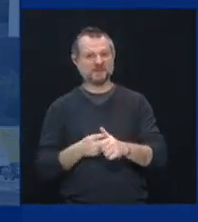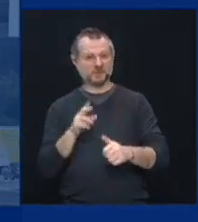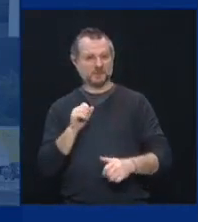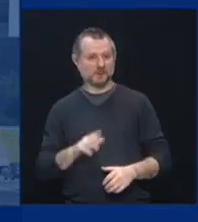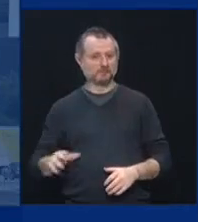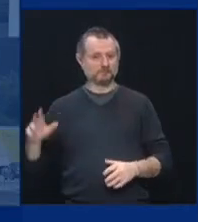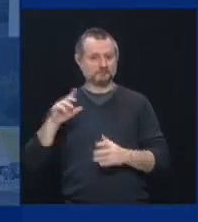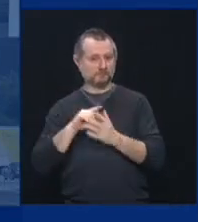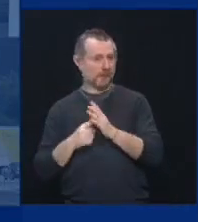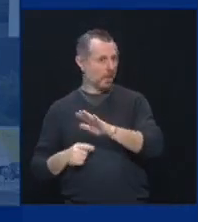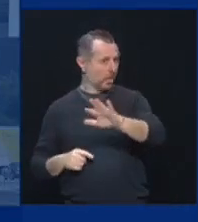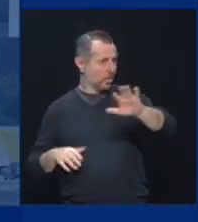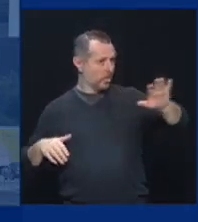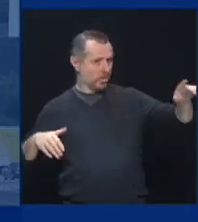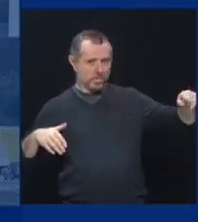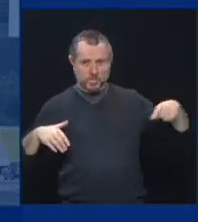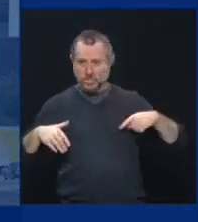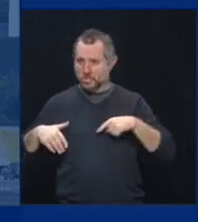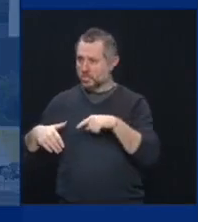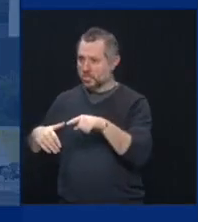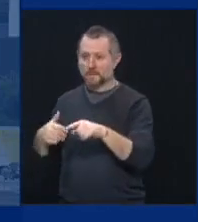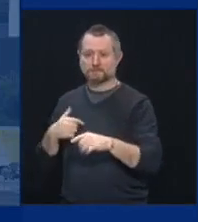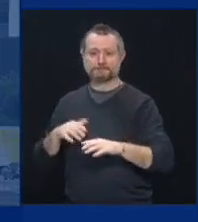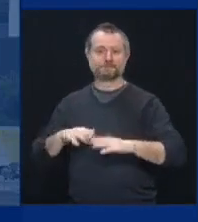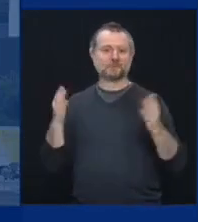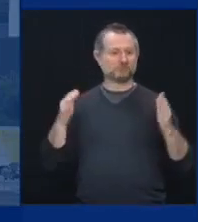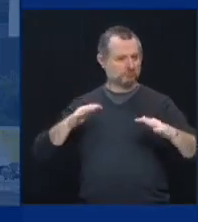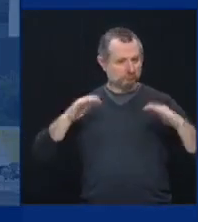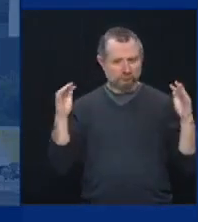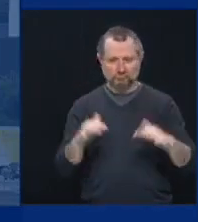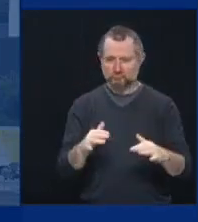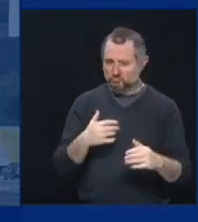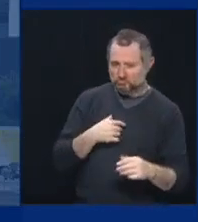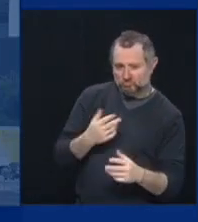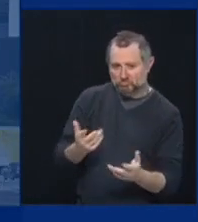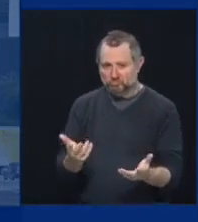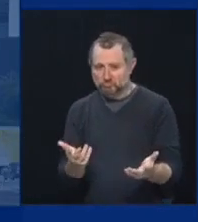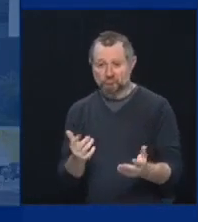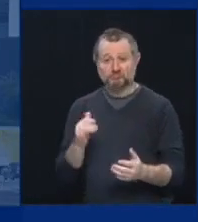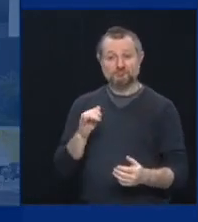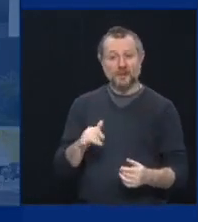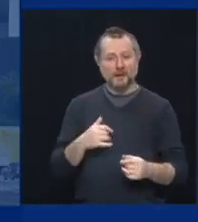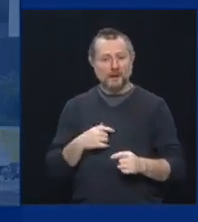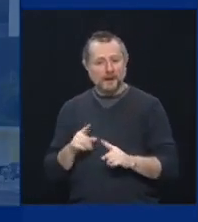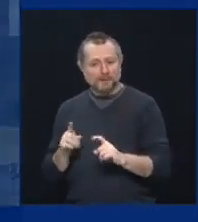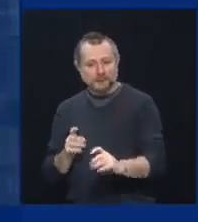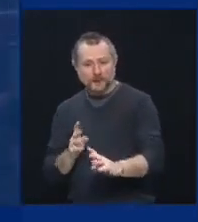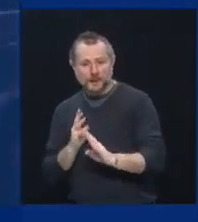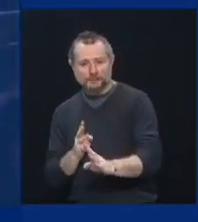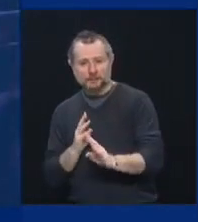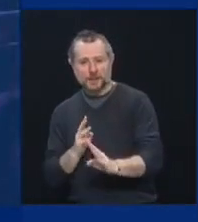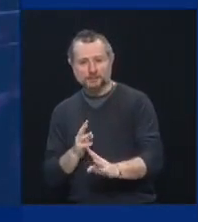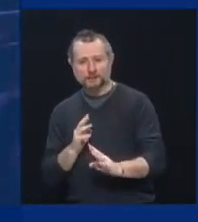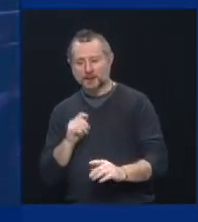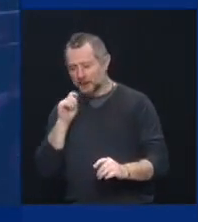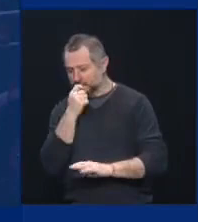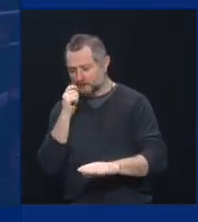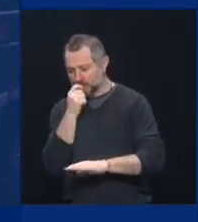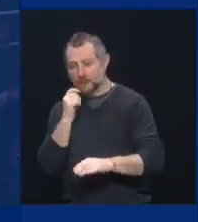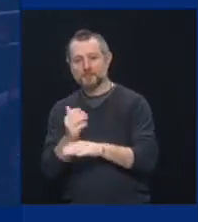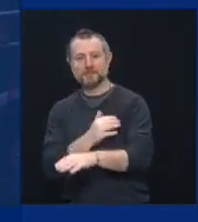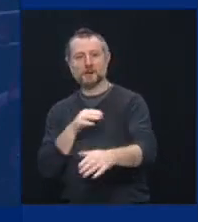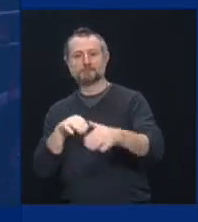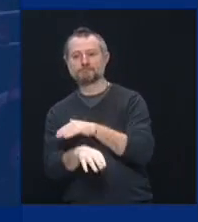We opened up the Buffalo Bills stadium. We did testing. It worked extraordinarily well.